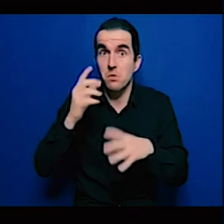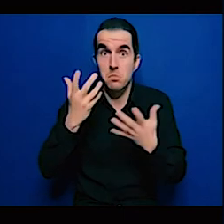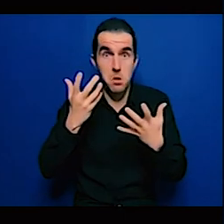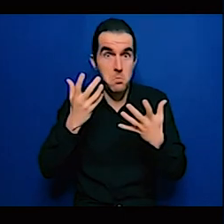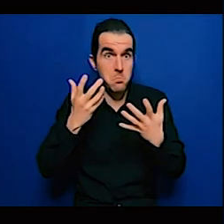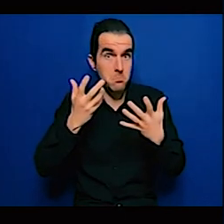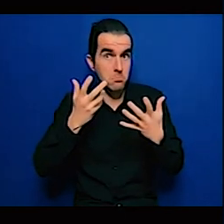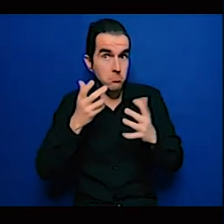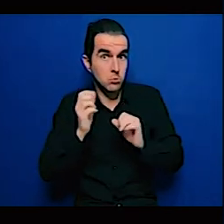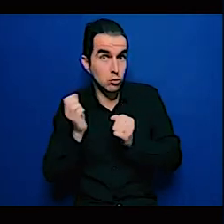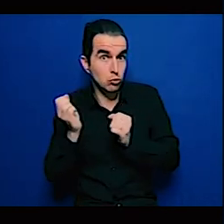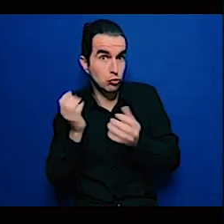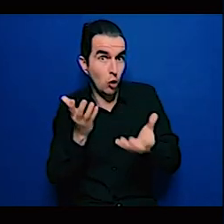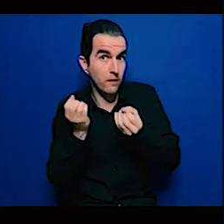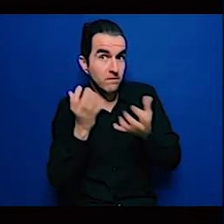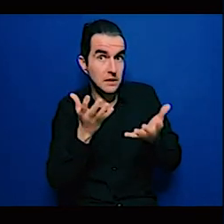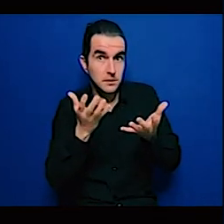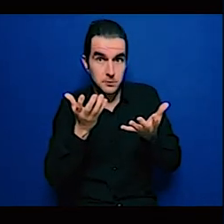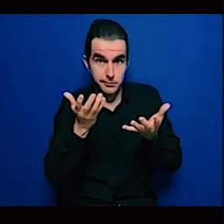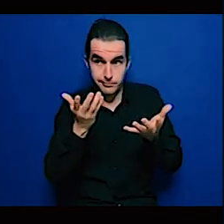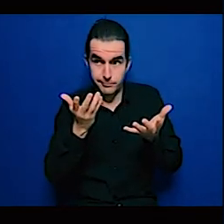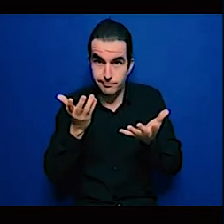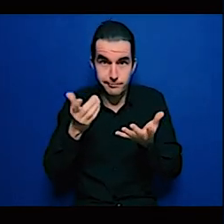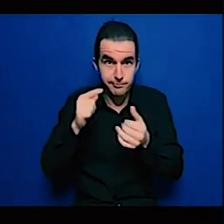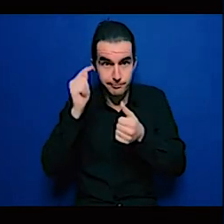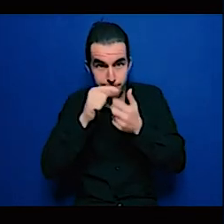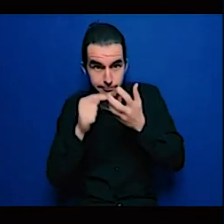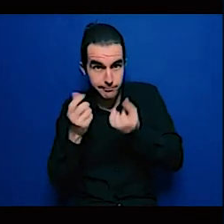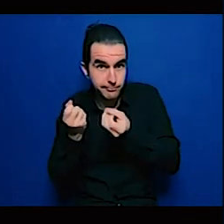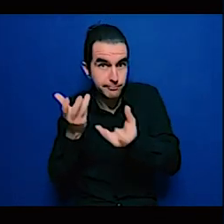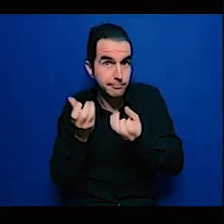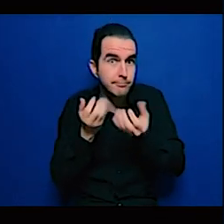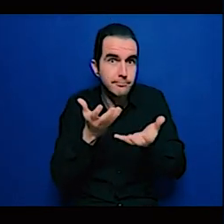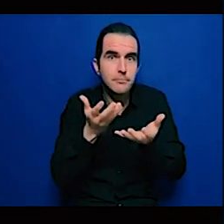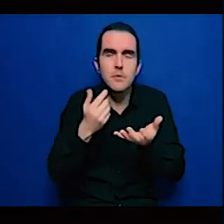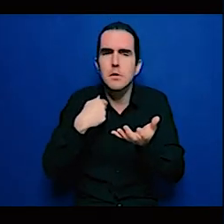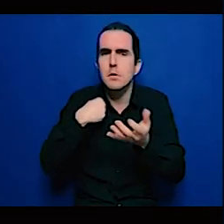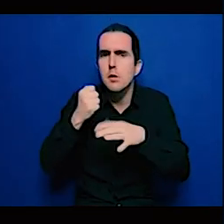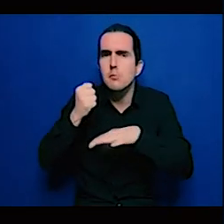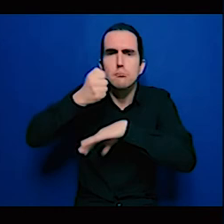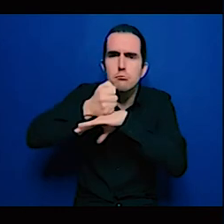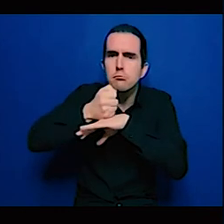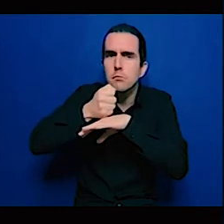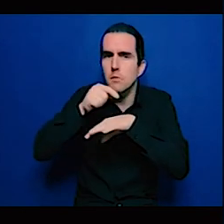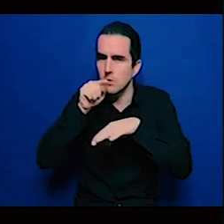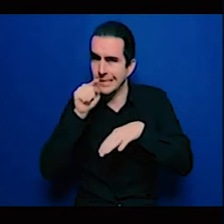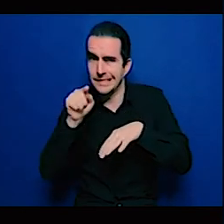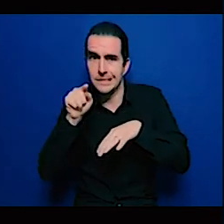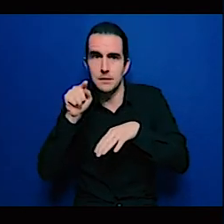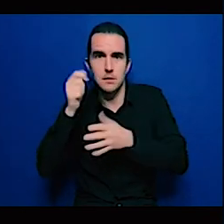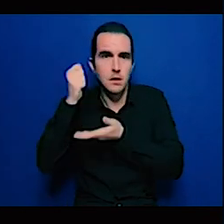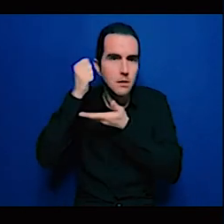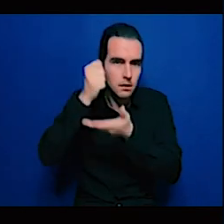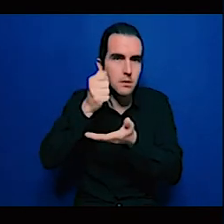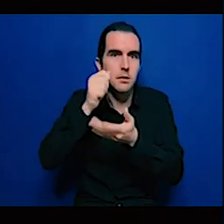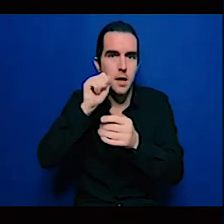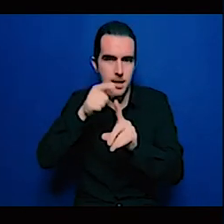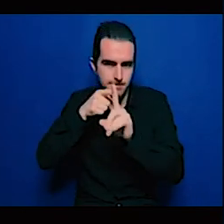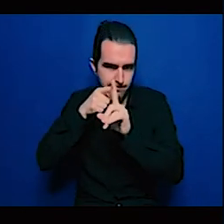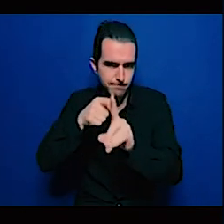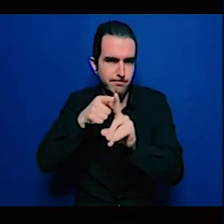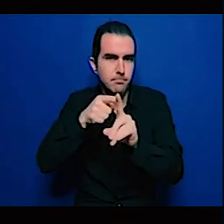long-term local currency so people are doing things but it's really only scratching the surface so there needs to be more initiatives